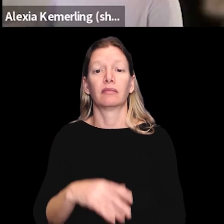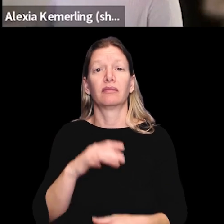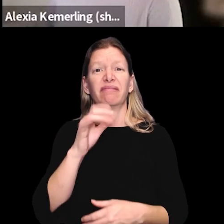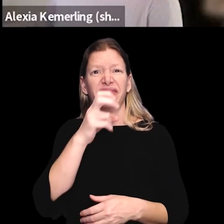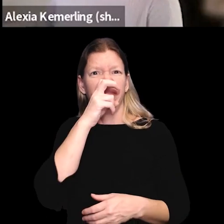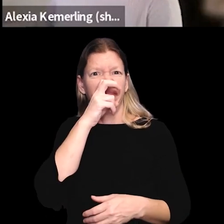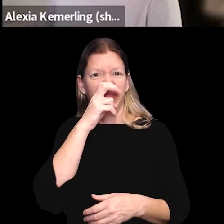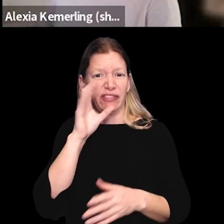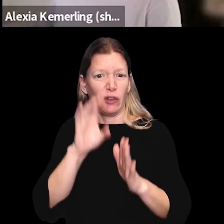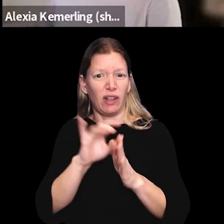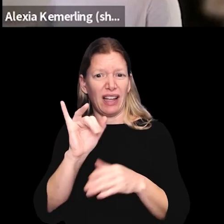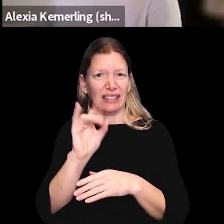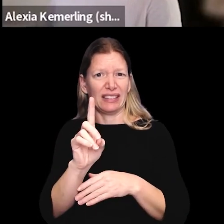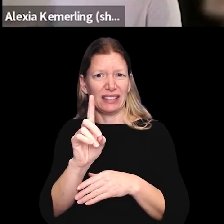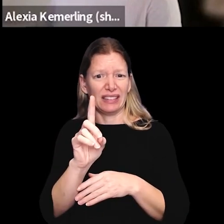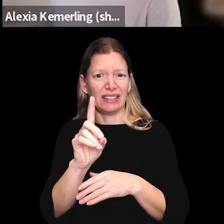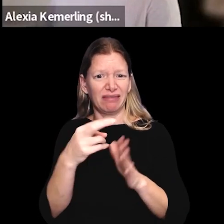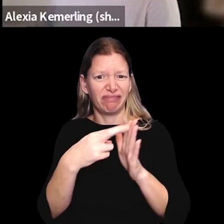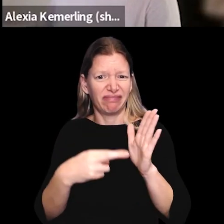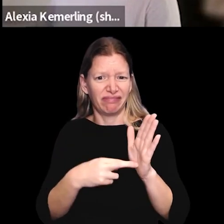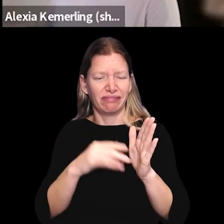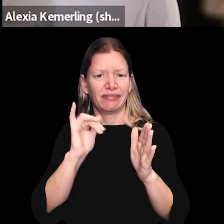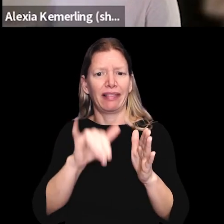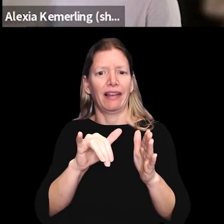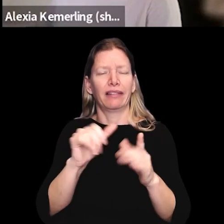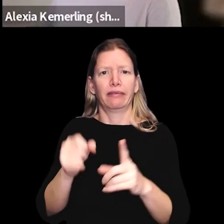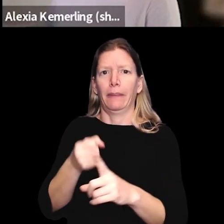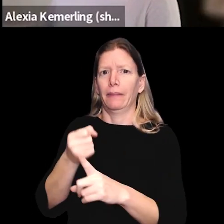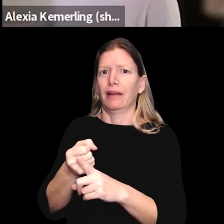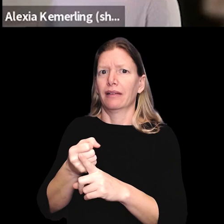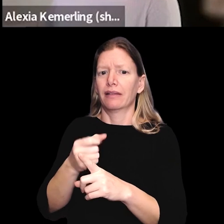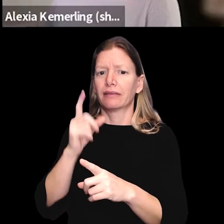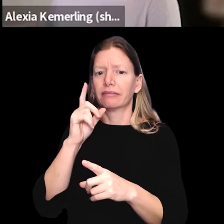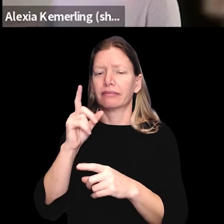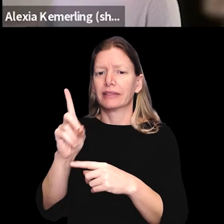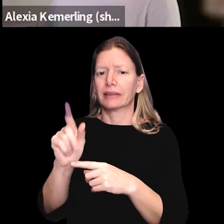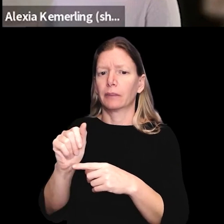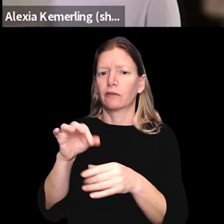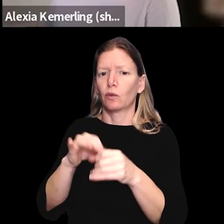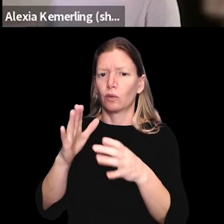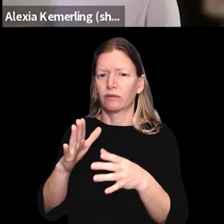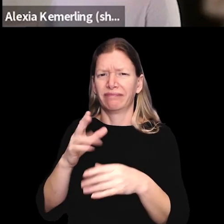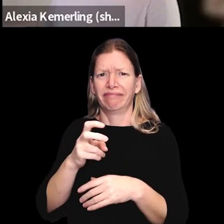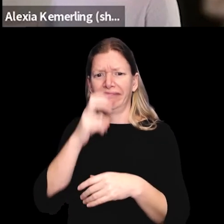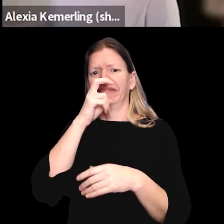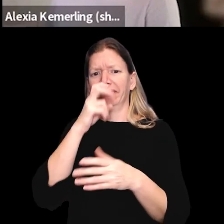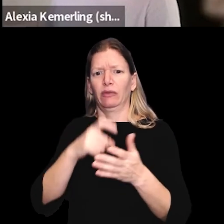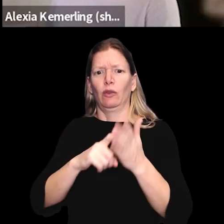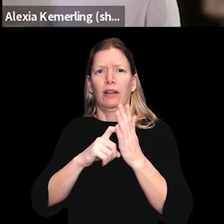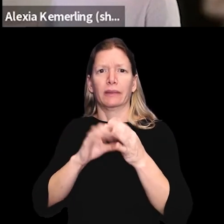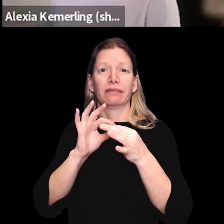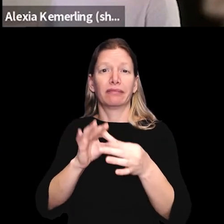So these strict photo ID requirements, which tend to disproportionately impact disabled voters and these